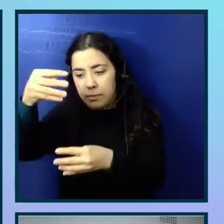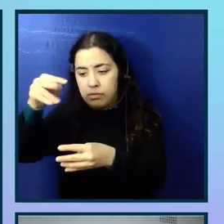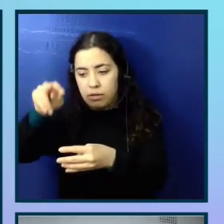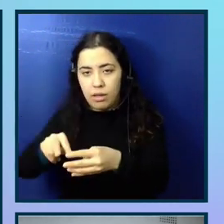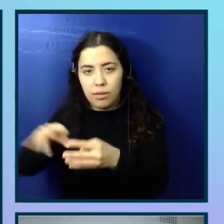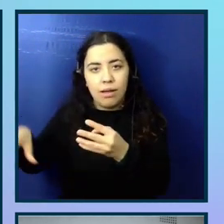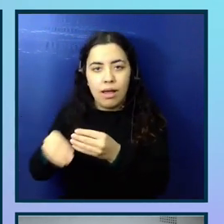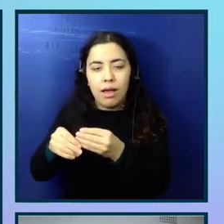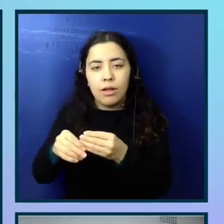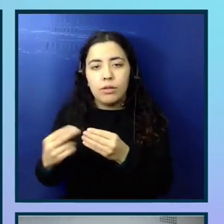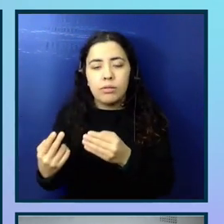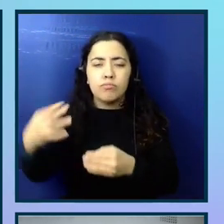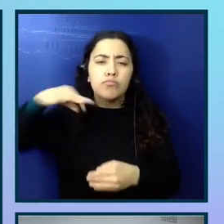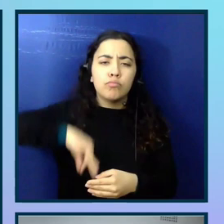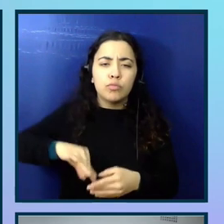elsewhere.